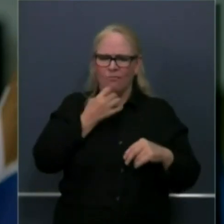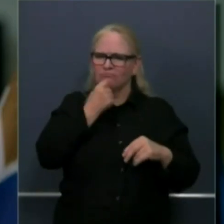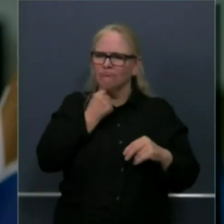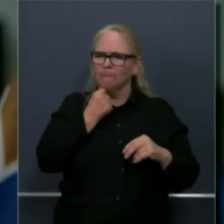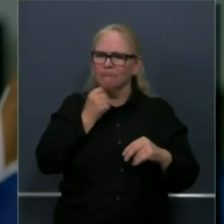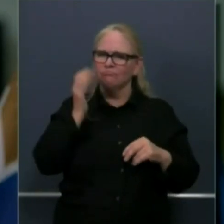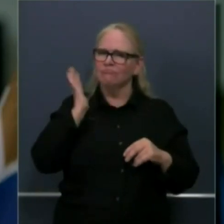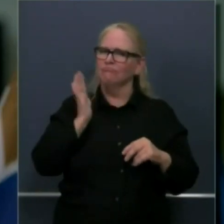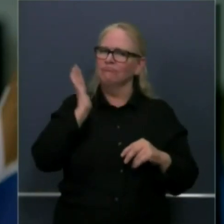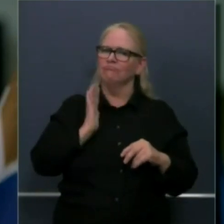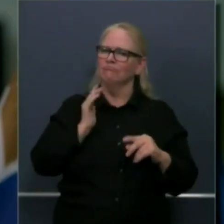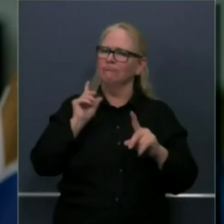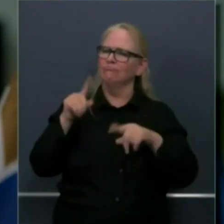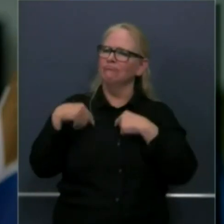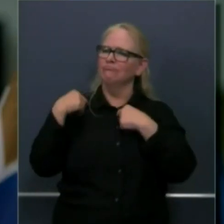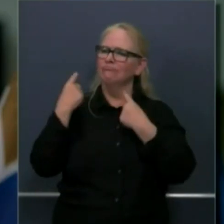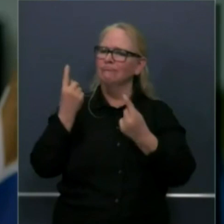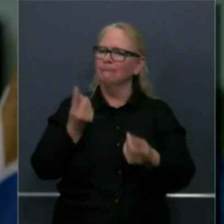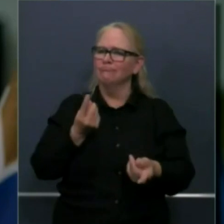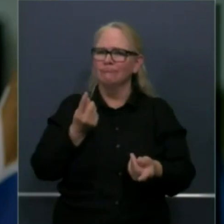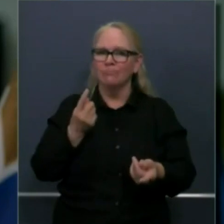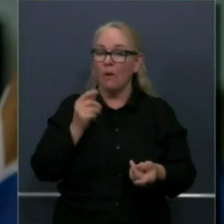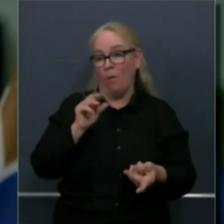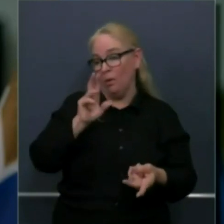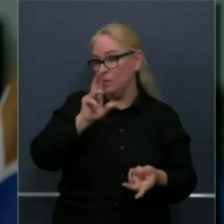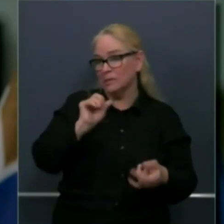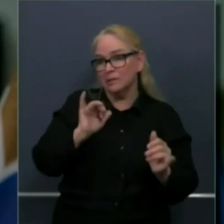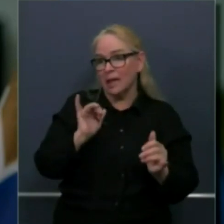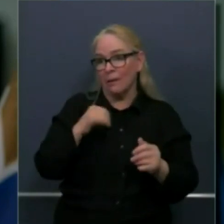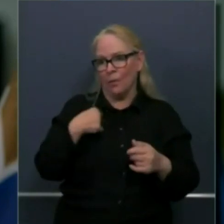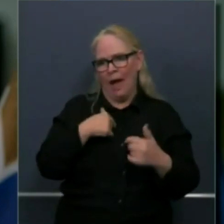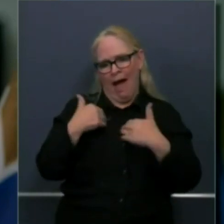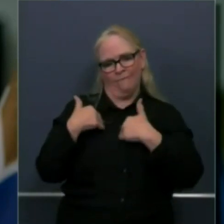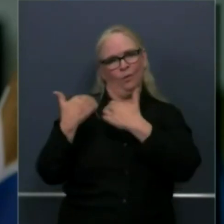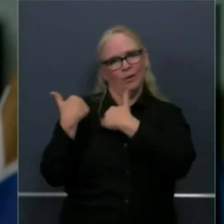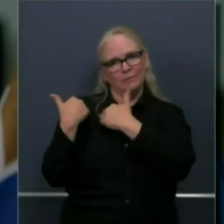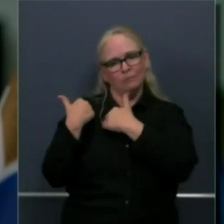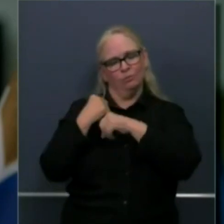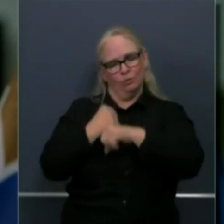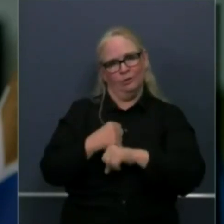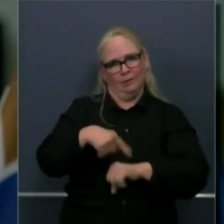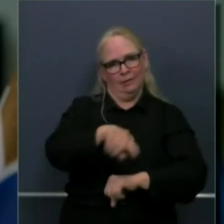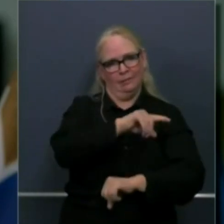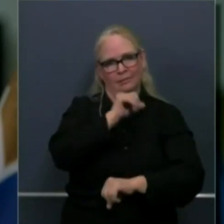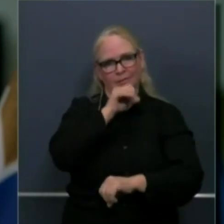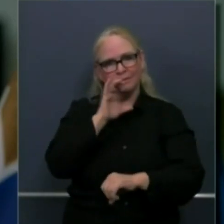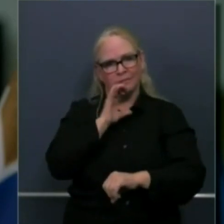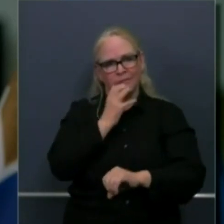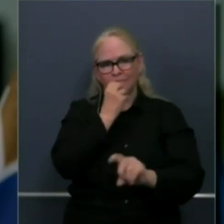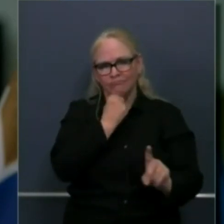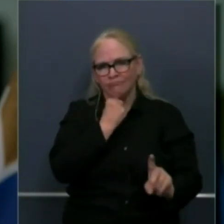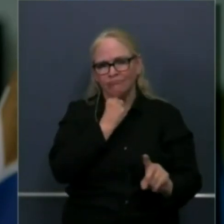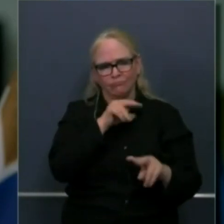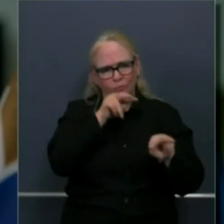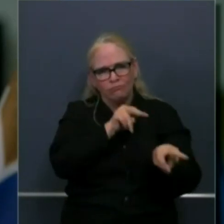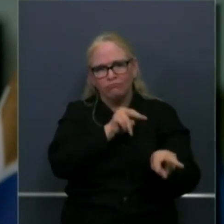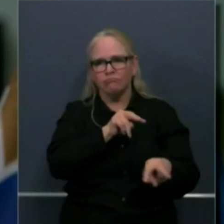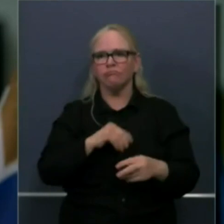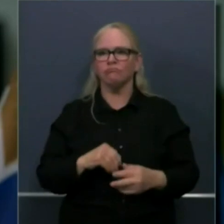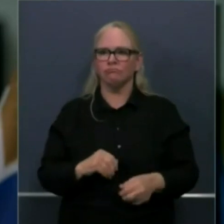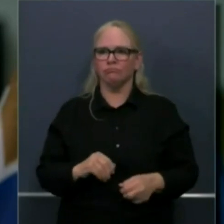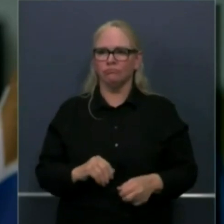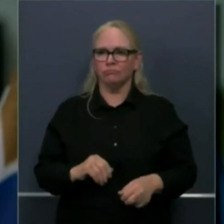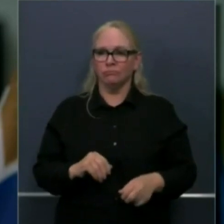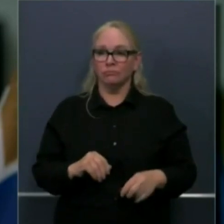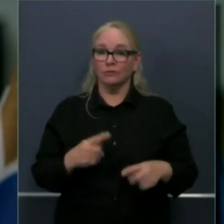the united states we have a unique responsibility to protect them and so as we begin the modifications as we already